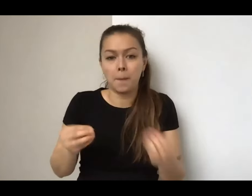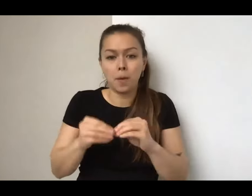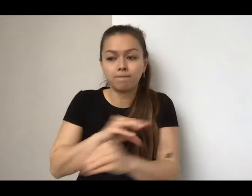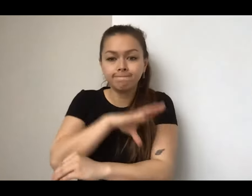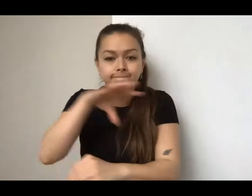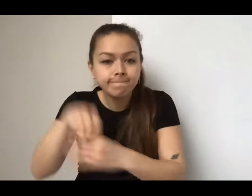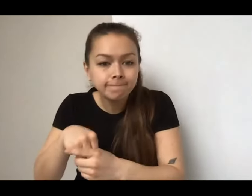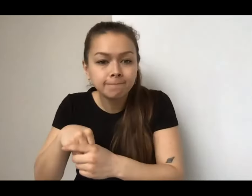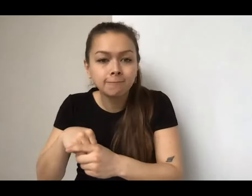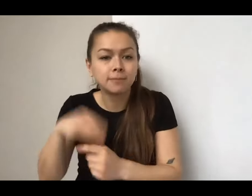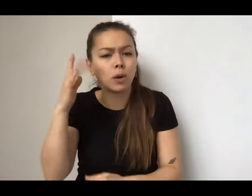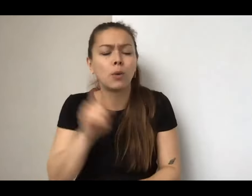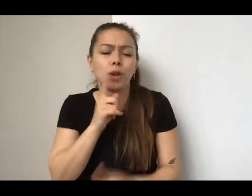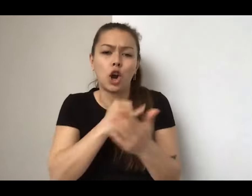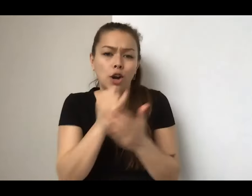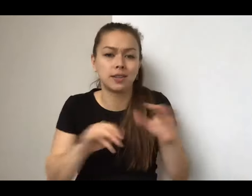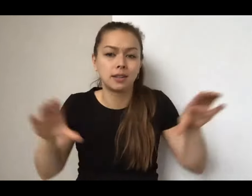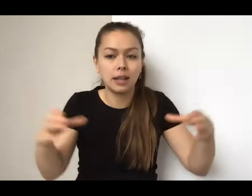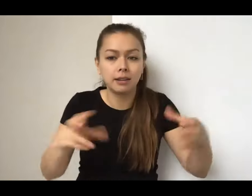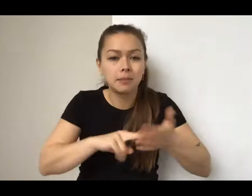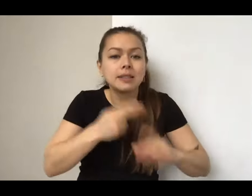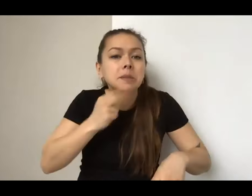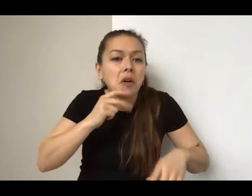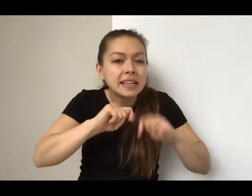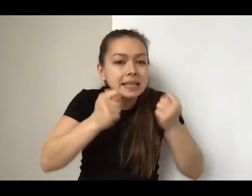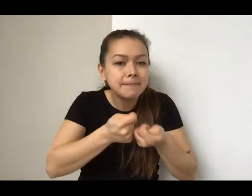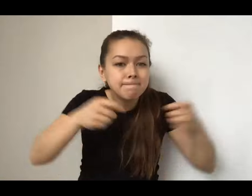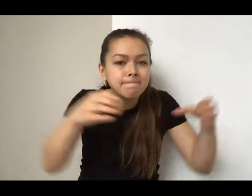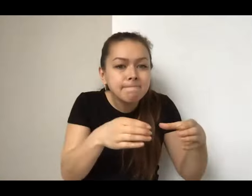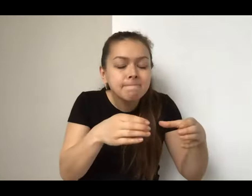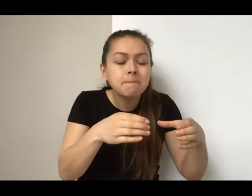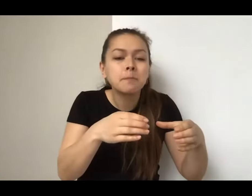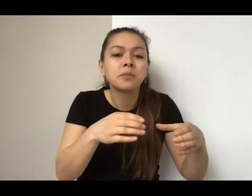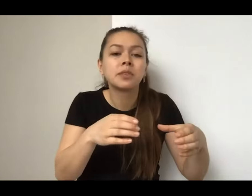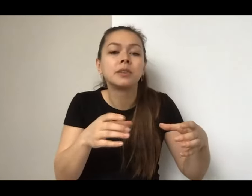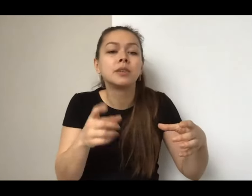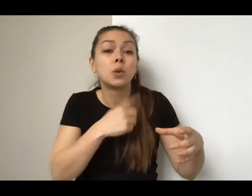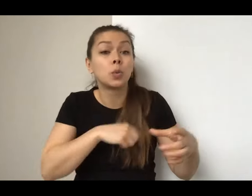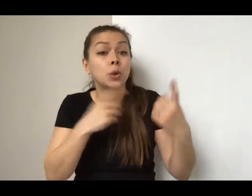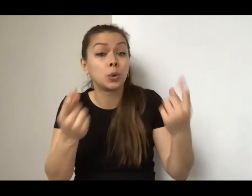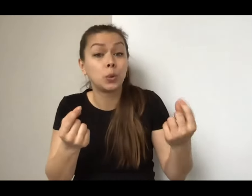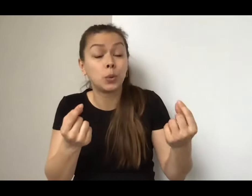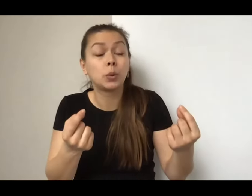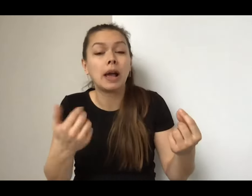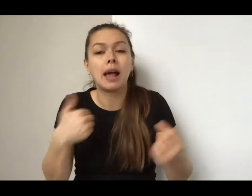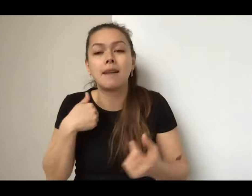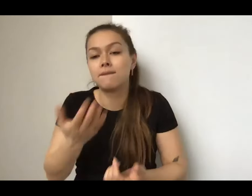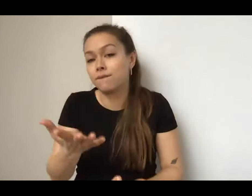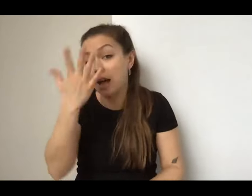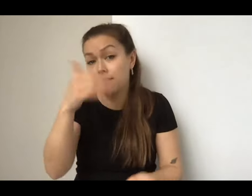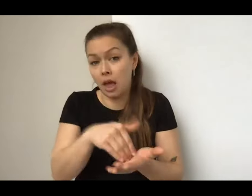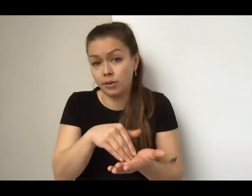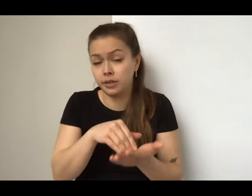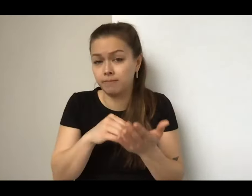you know, we're a small team. So we're very lean in terms of how we operate. Uh, and then what we did was we put, uh, the 5,000 amount towards actually,